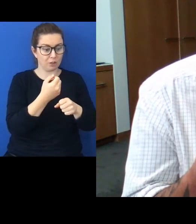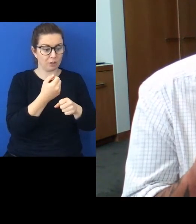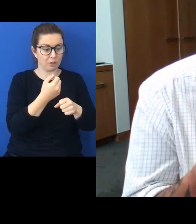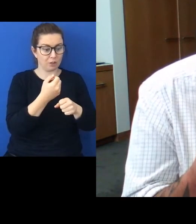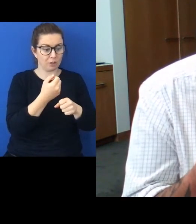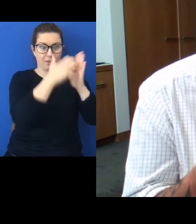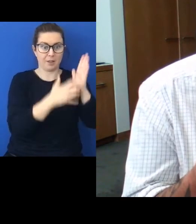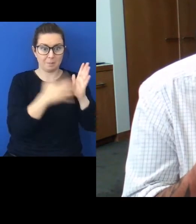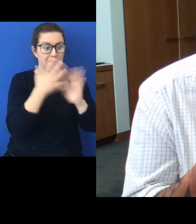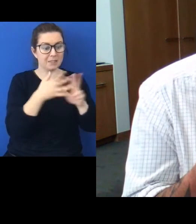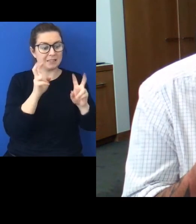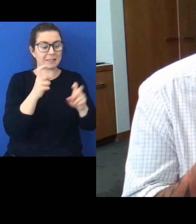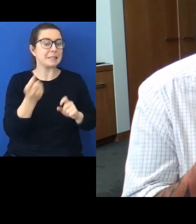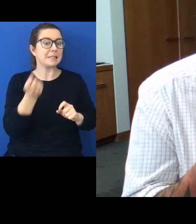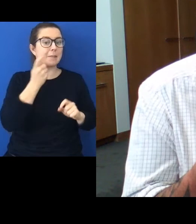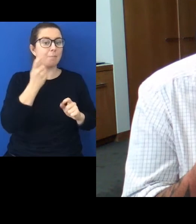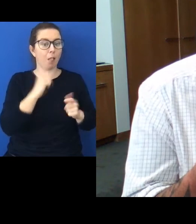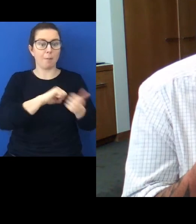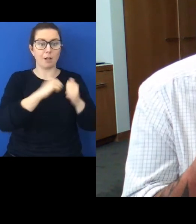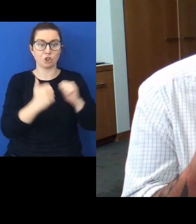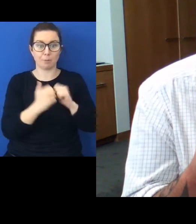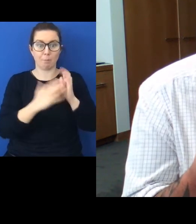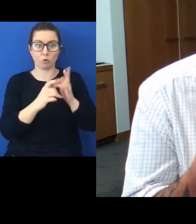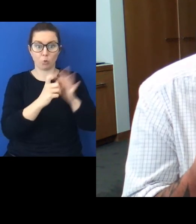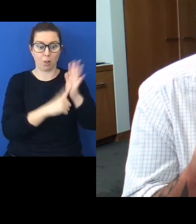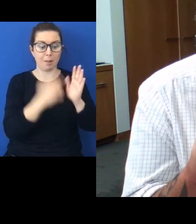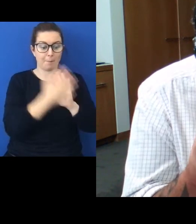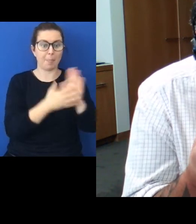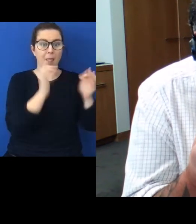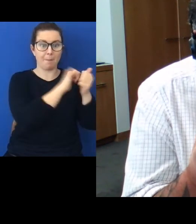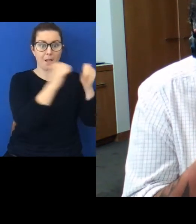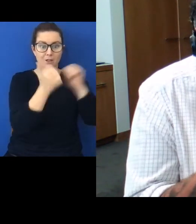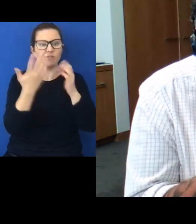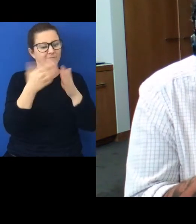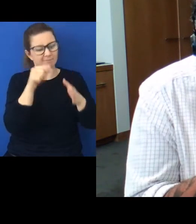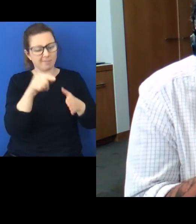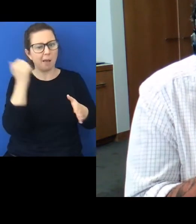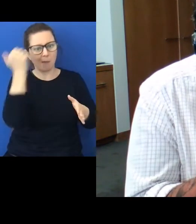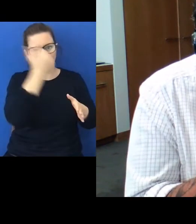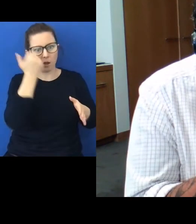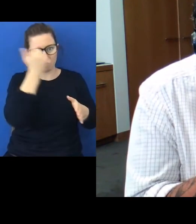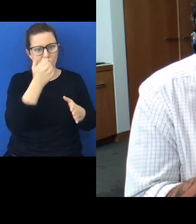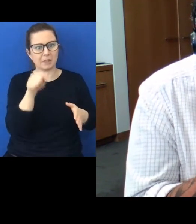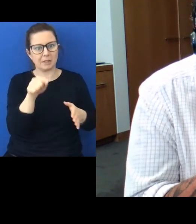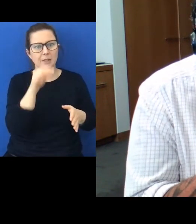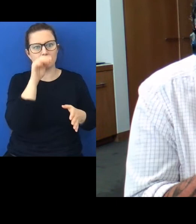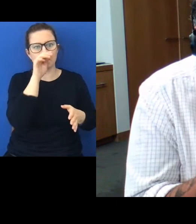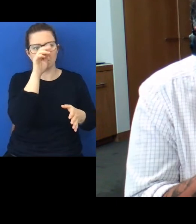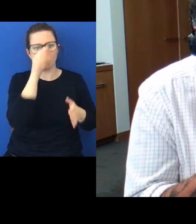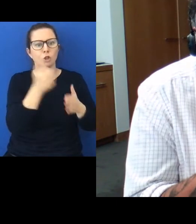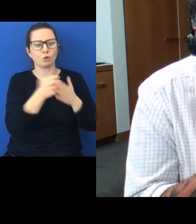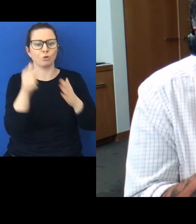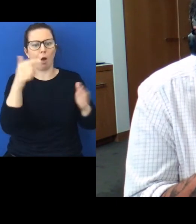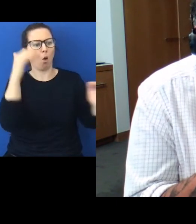simple partnership model in which the partners and particularly the Maori side which is intended in the past to be the one with least